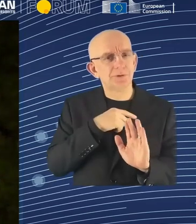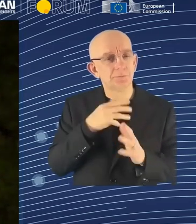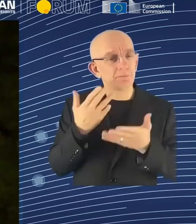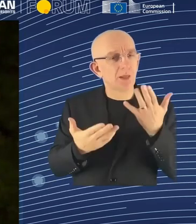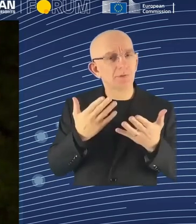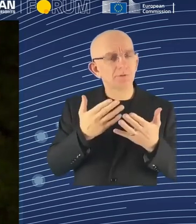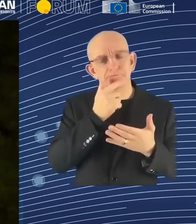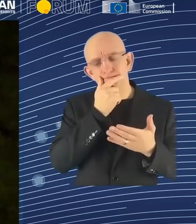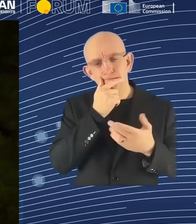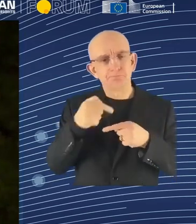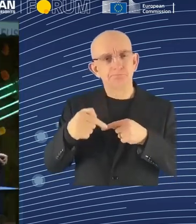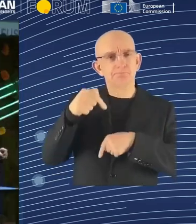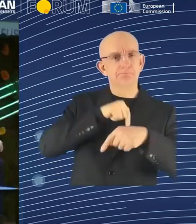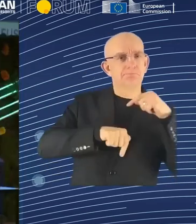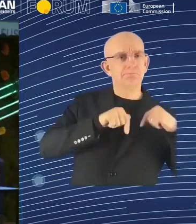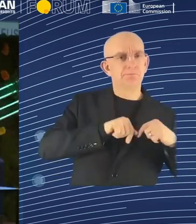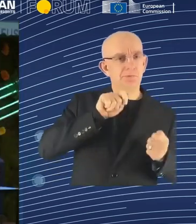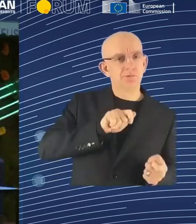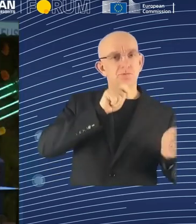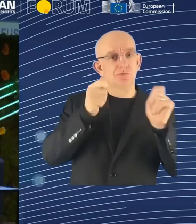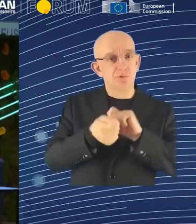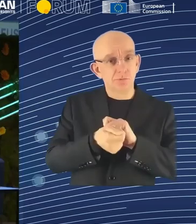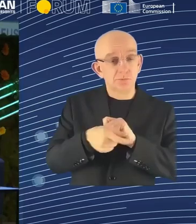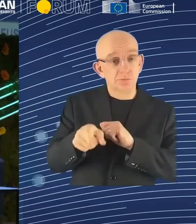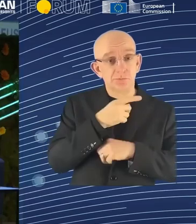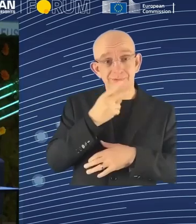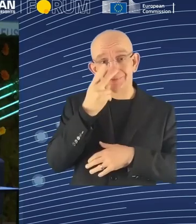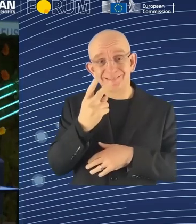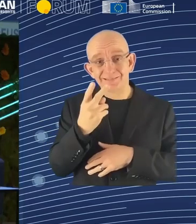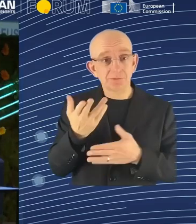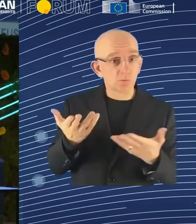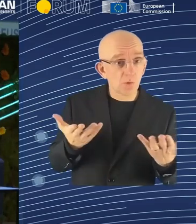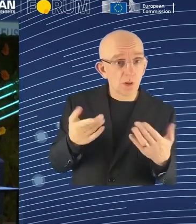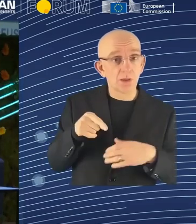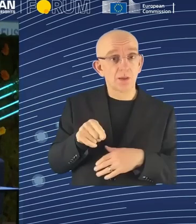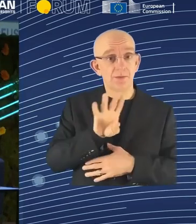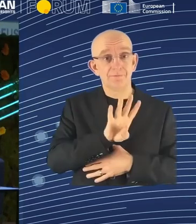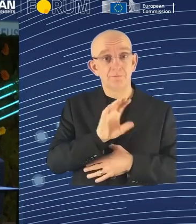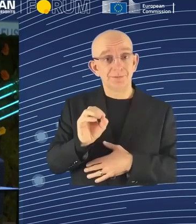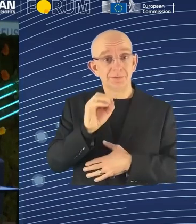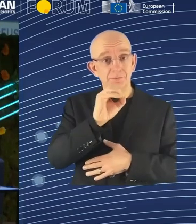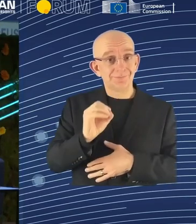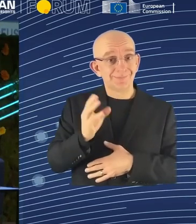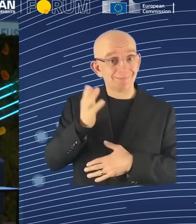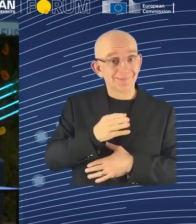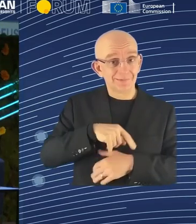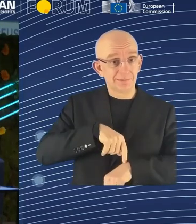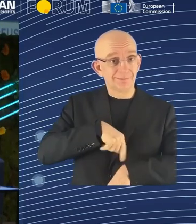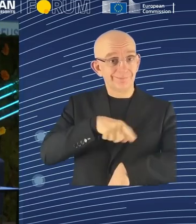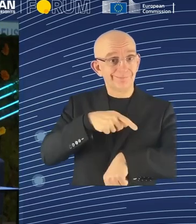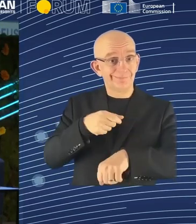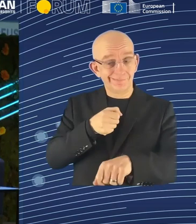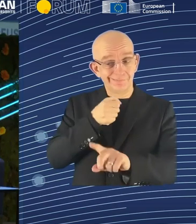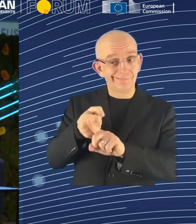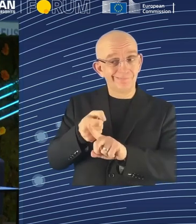% of the working hours are going to be impacted overall on the job market. We did a report recently with the